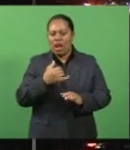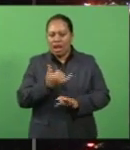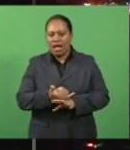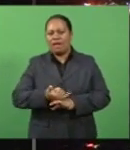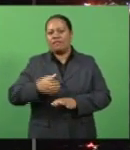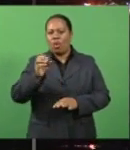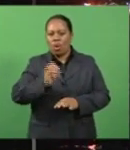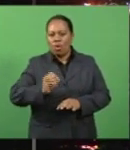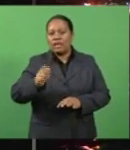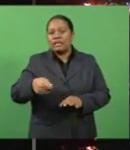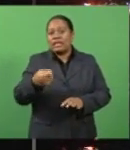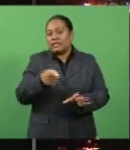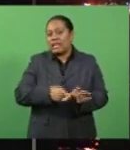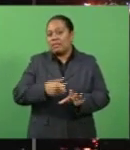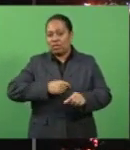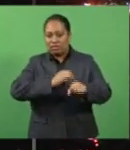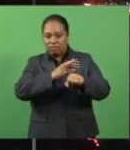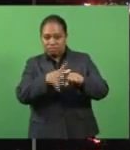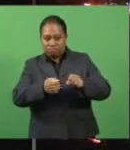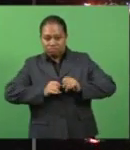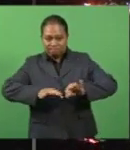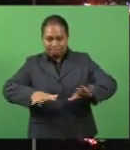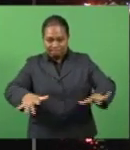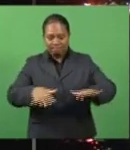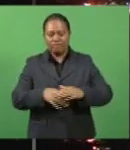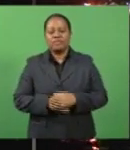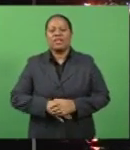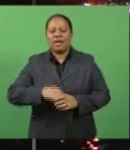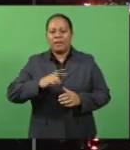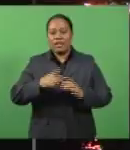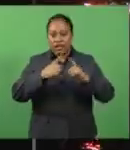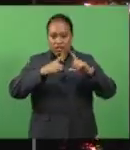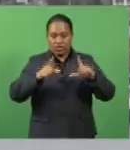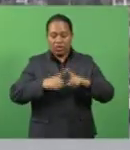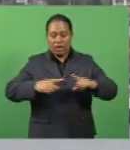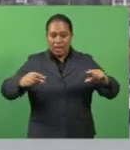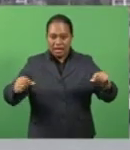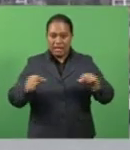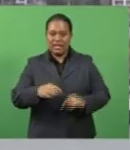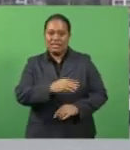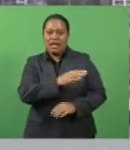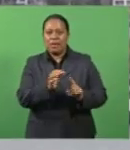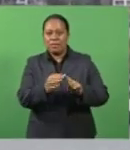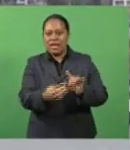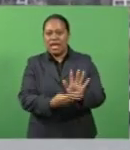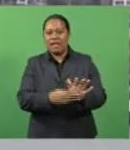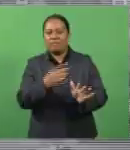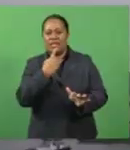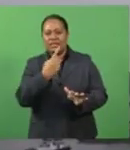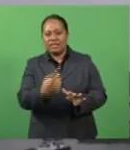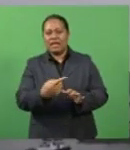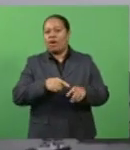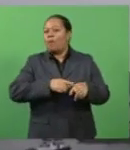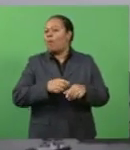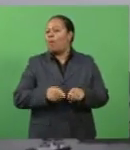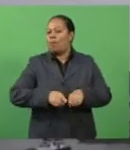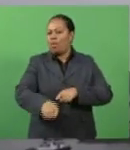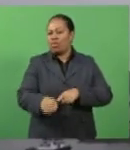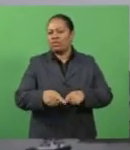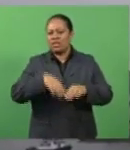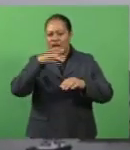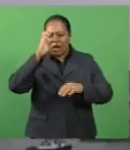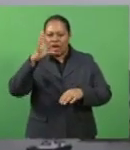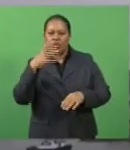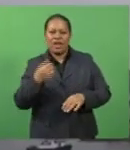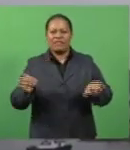8th next year due to the coronavirus pandemic. But the Japanese Prime Minister this week announced that much of the country will enter a state of